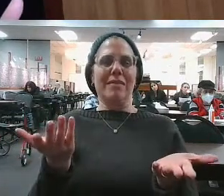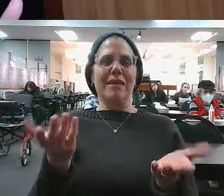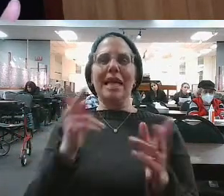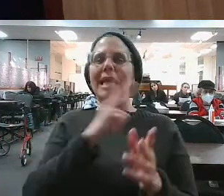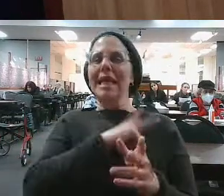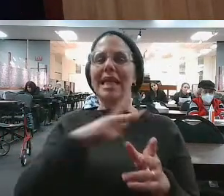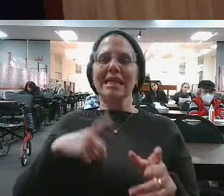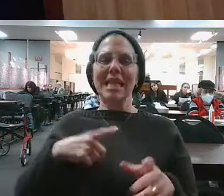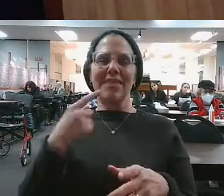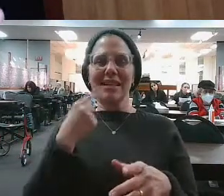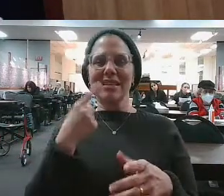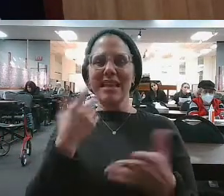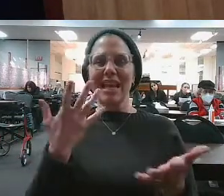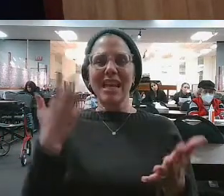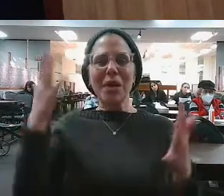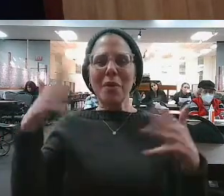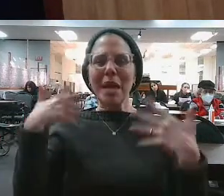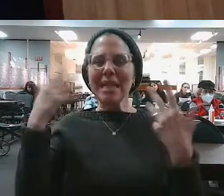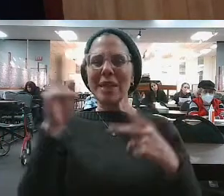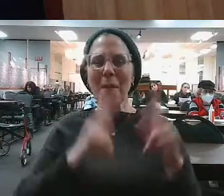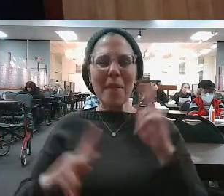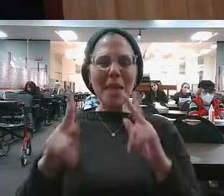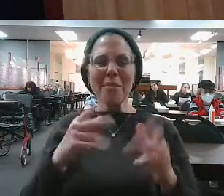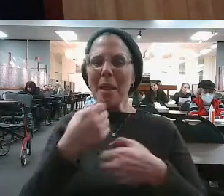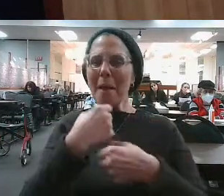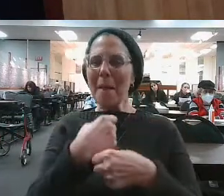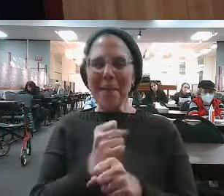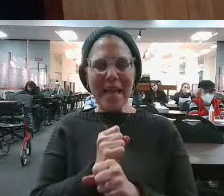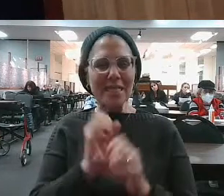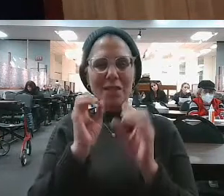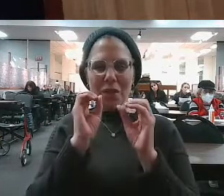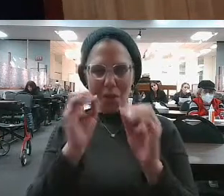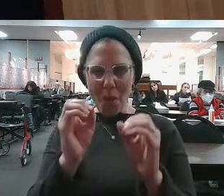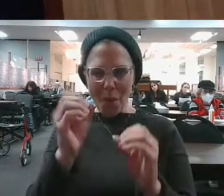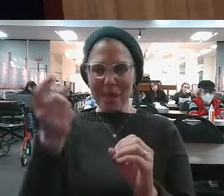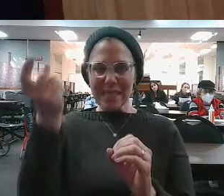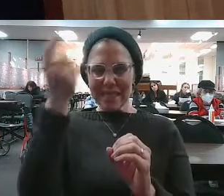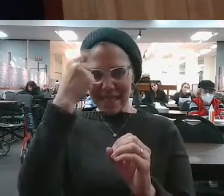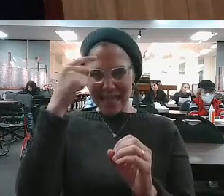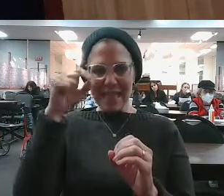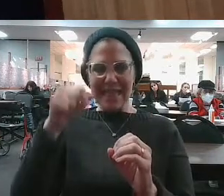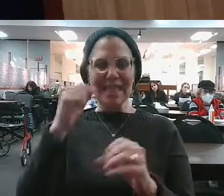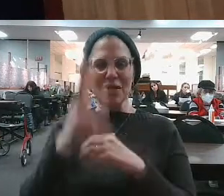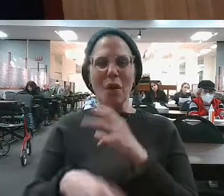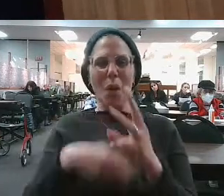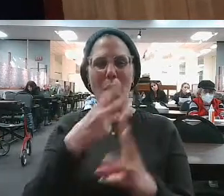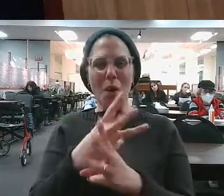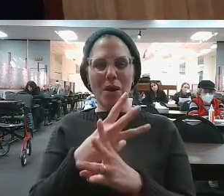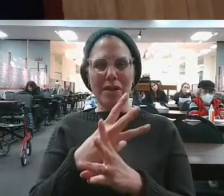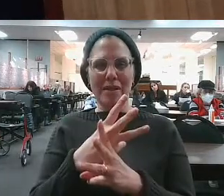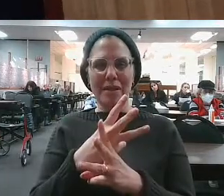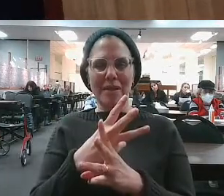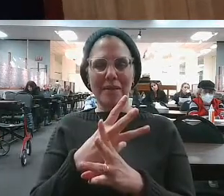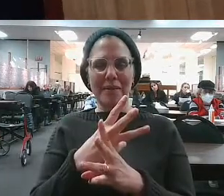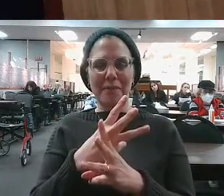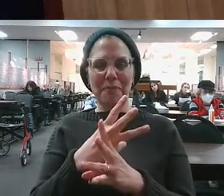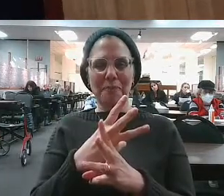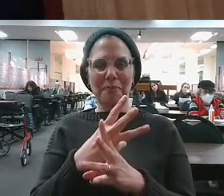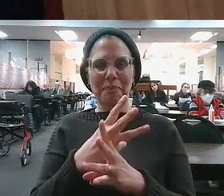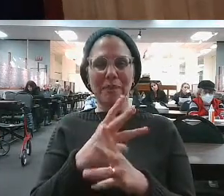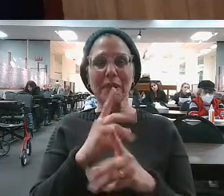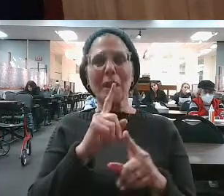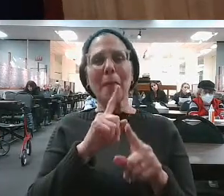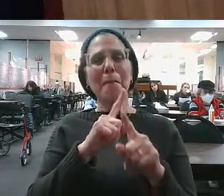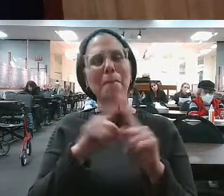Bad. Makes no sense. Makes no sense. But in the aftermath of this episode, it's that very thing that made no sense.